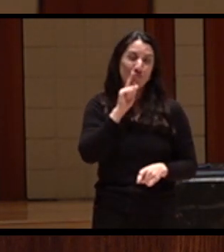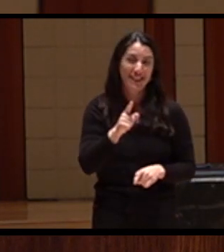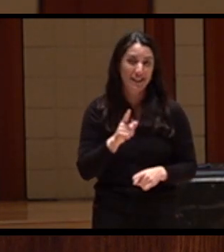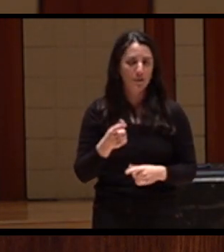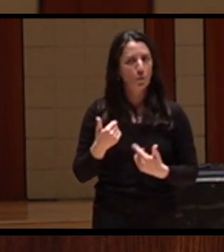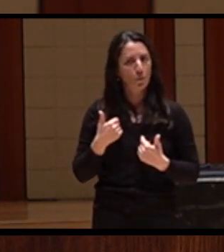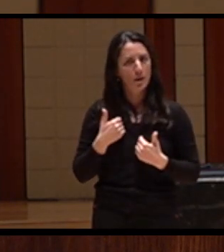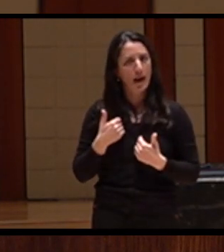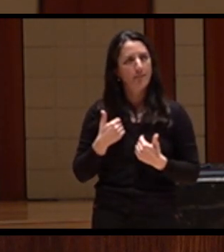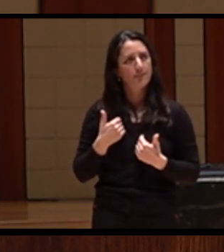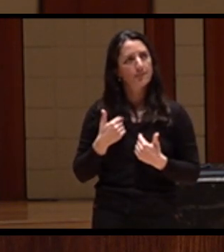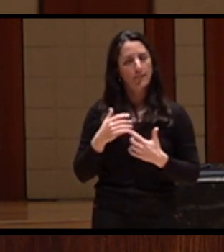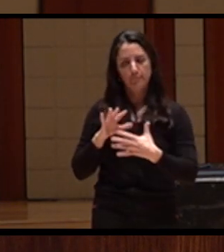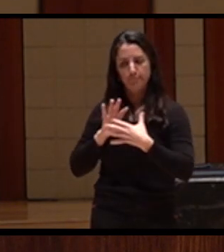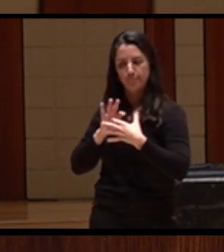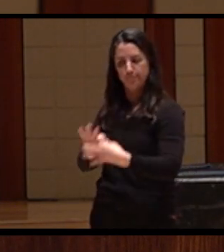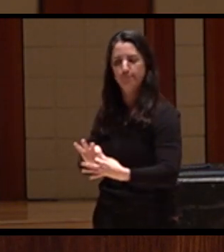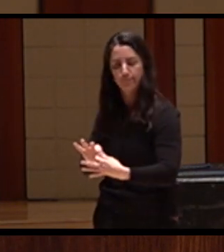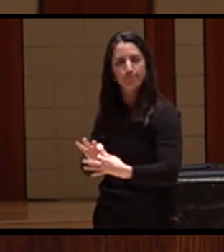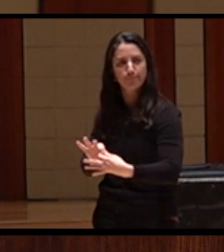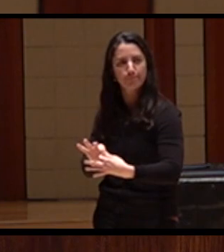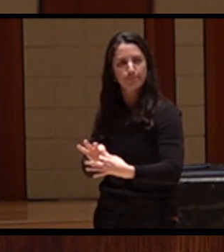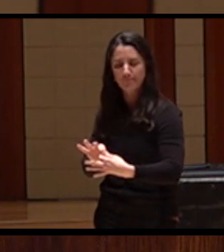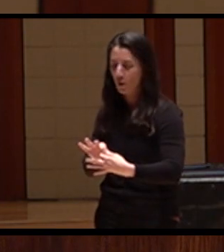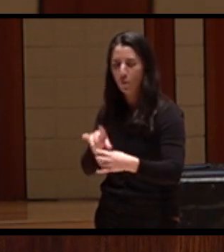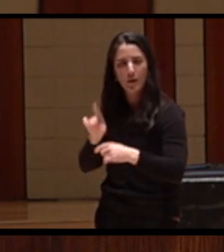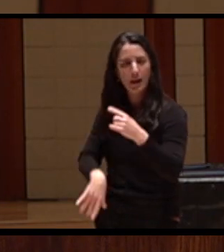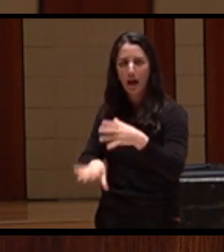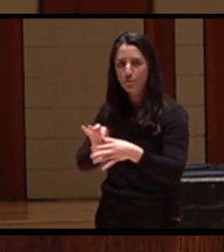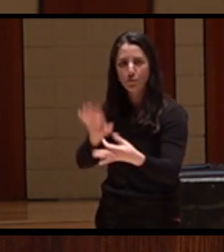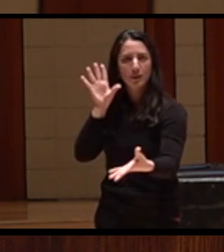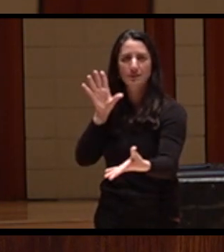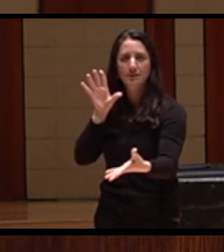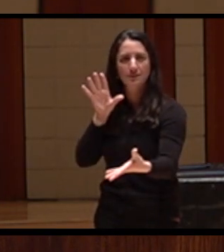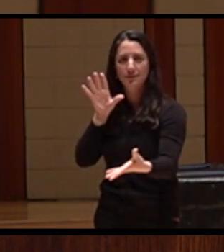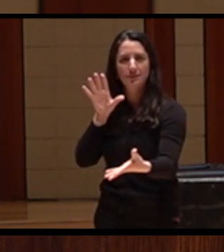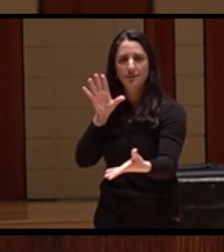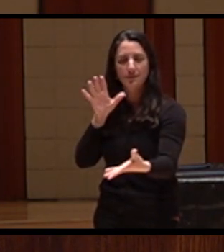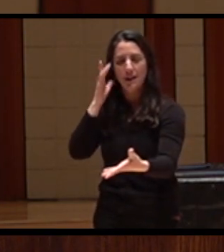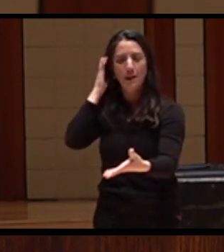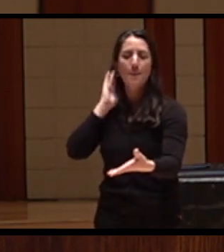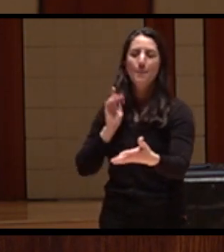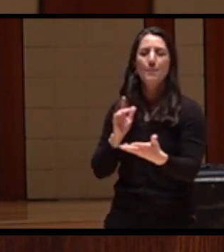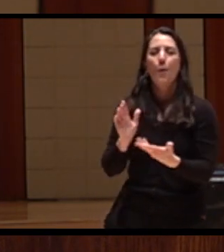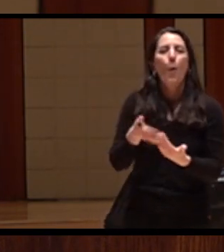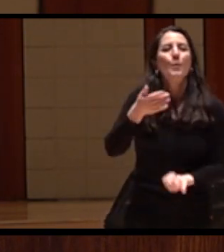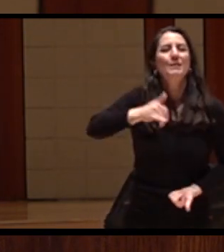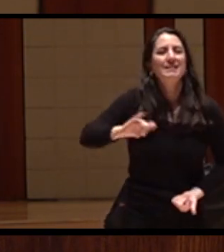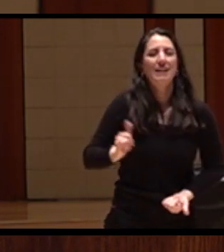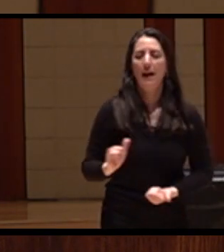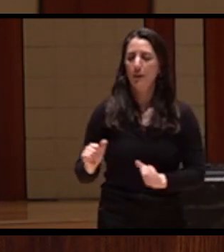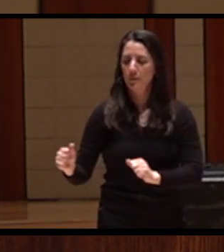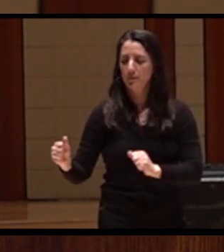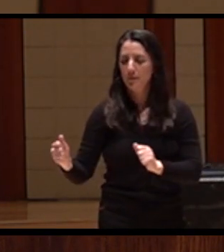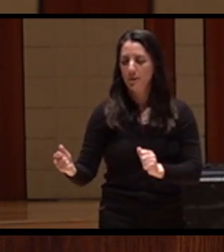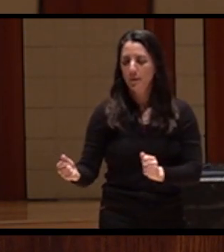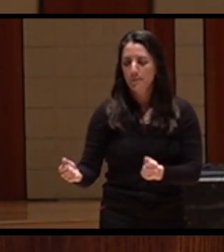which I think explains why sometimes the fish scales stick to me after fishing.